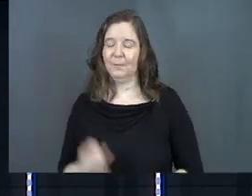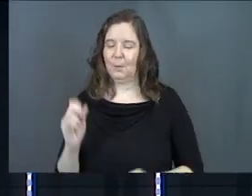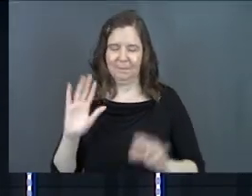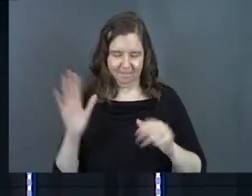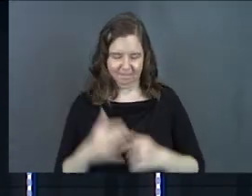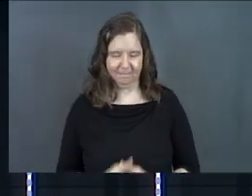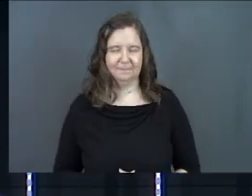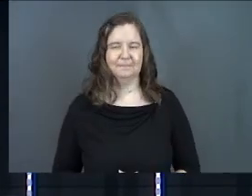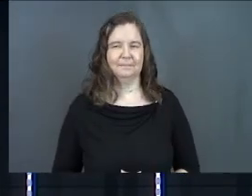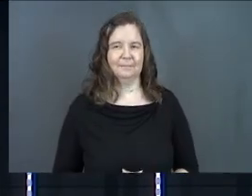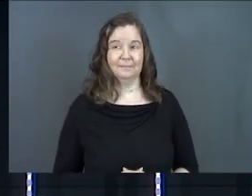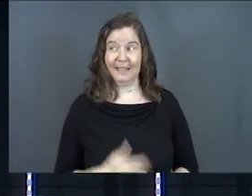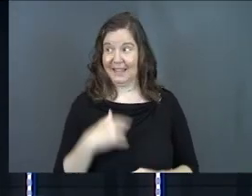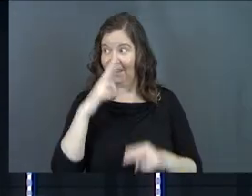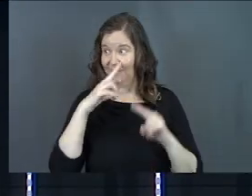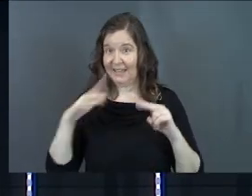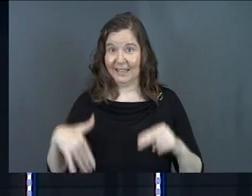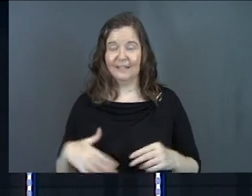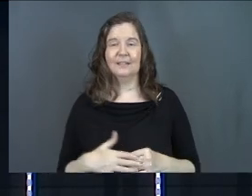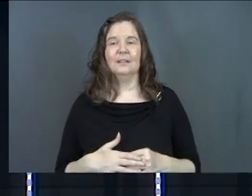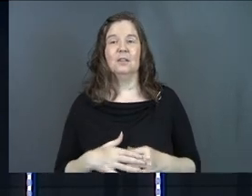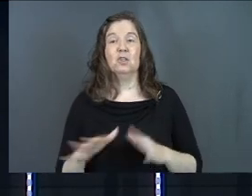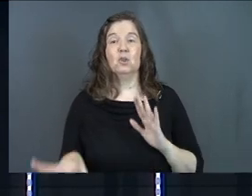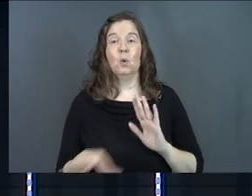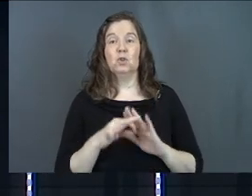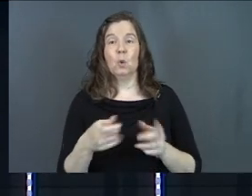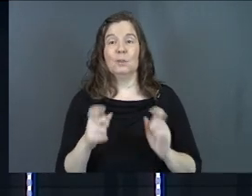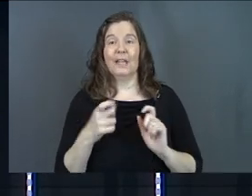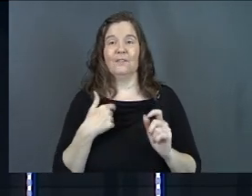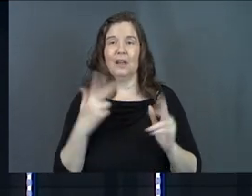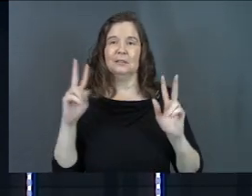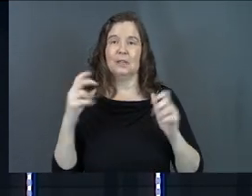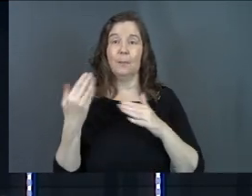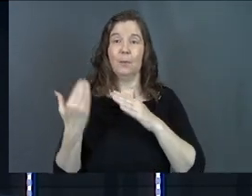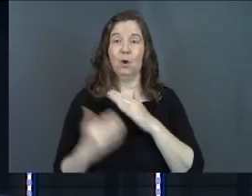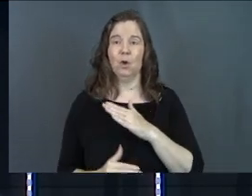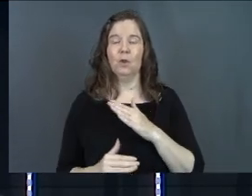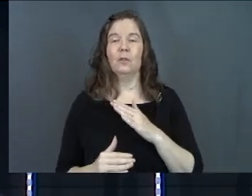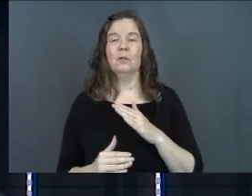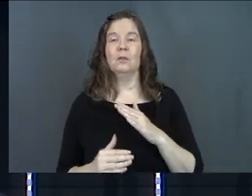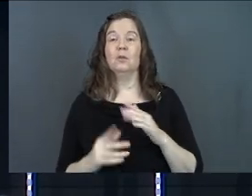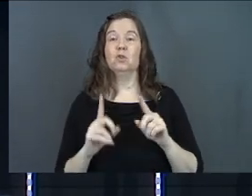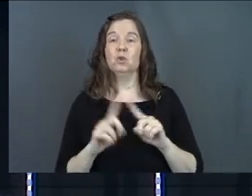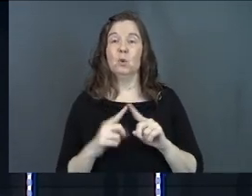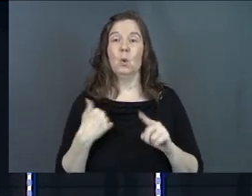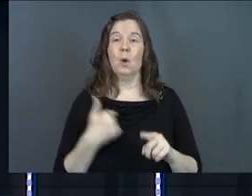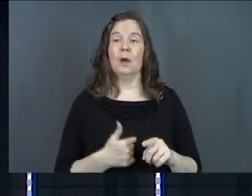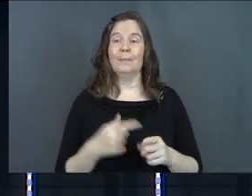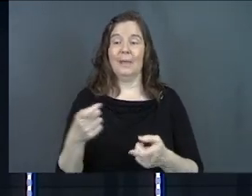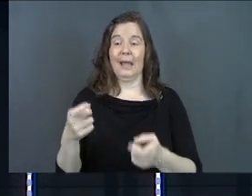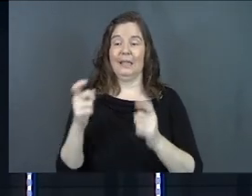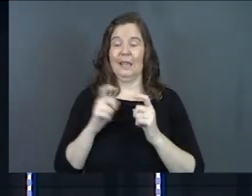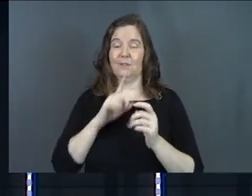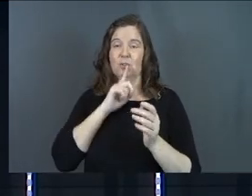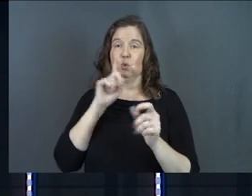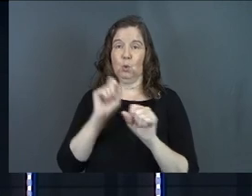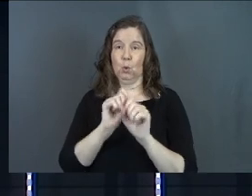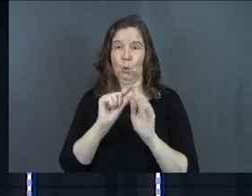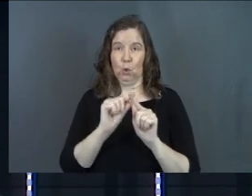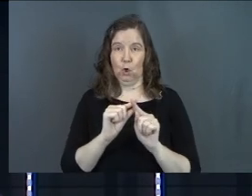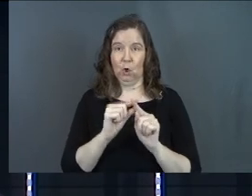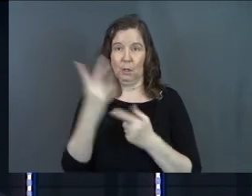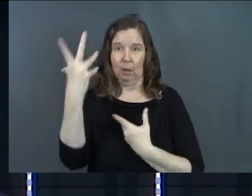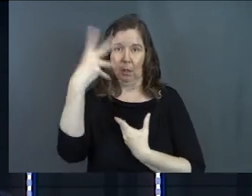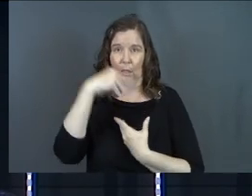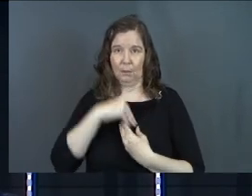Okay. Is that fun yet? So he chose to give us birth, chose to give birth to us by giving us his true word. And